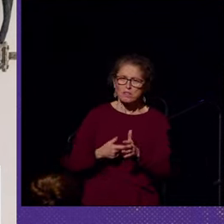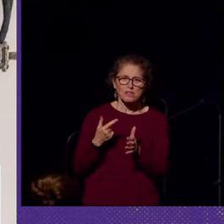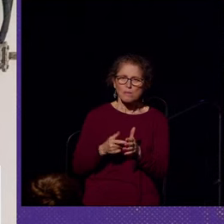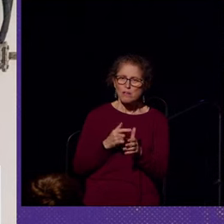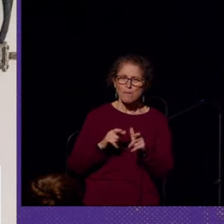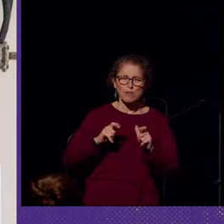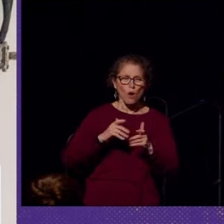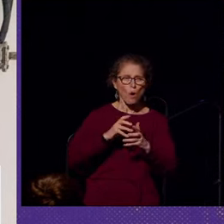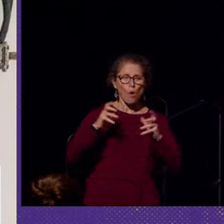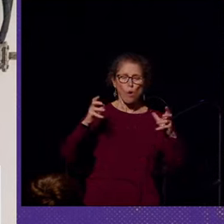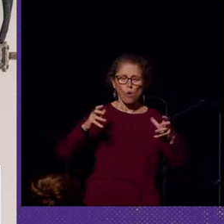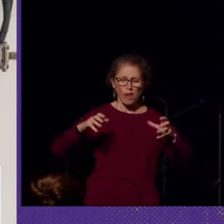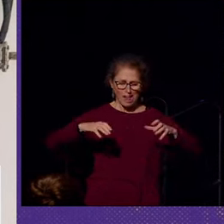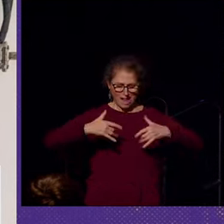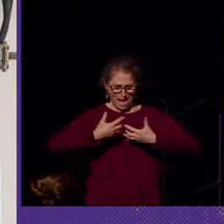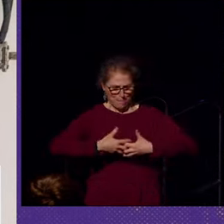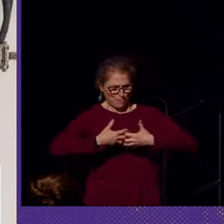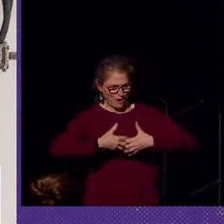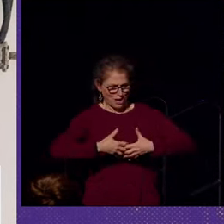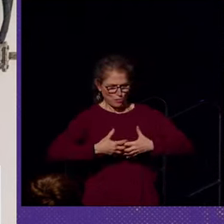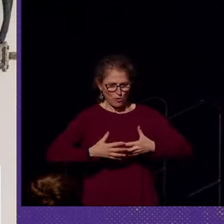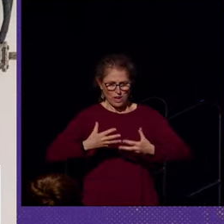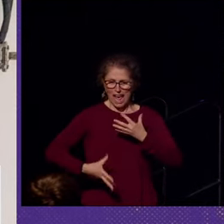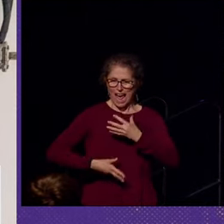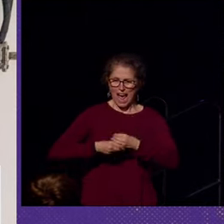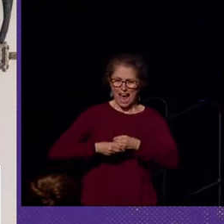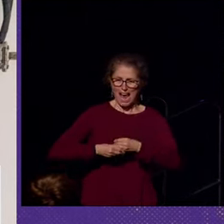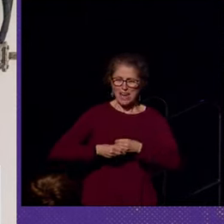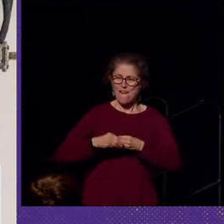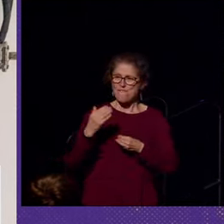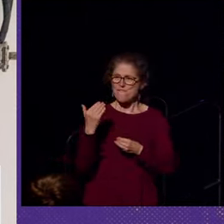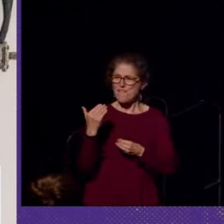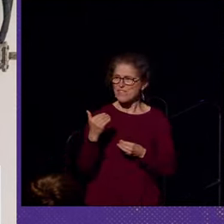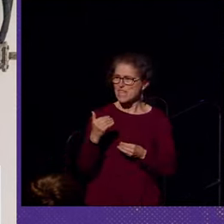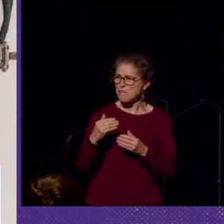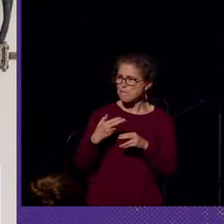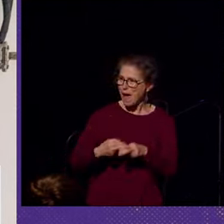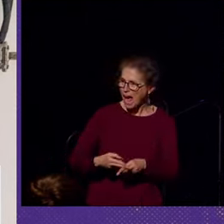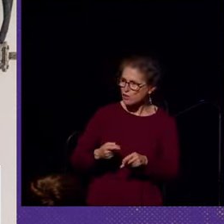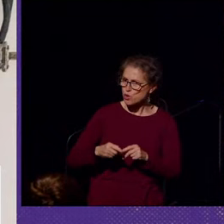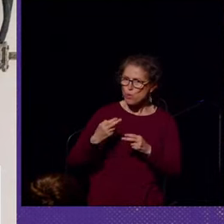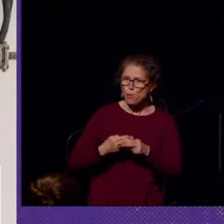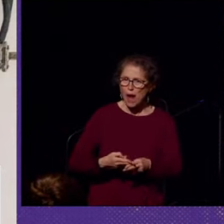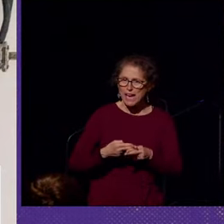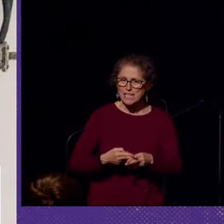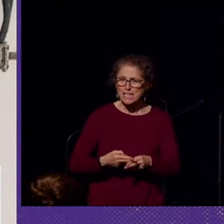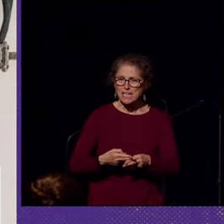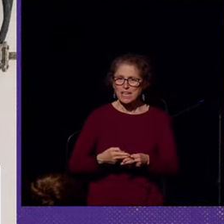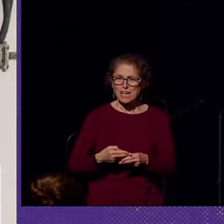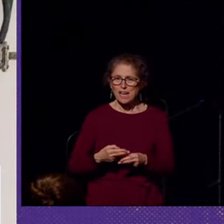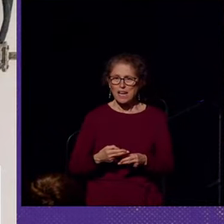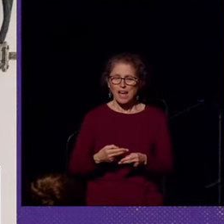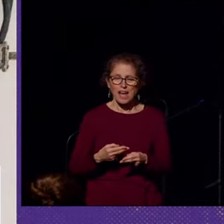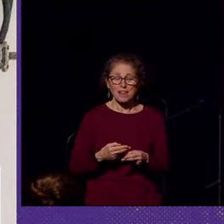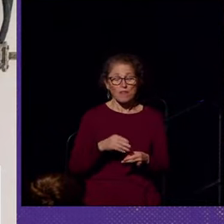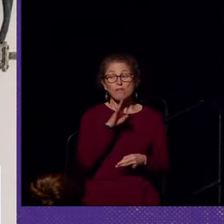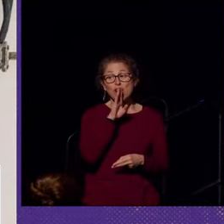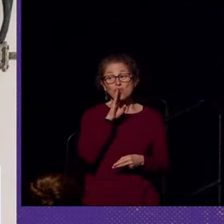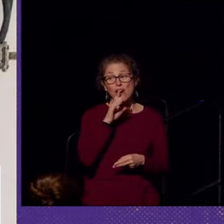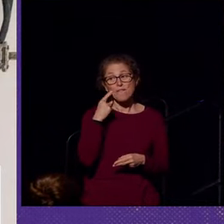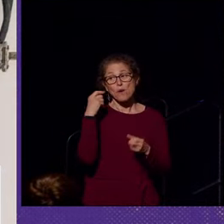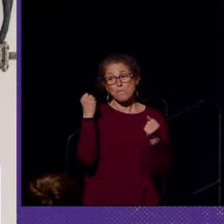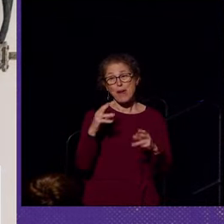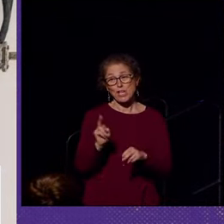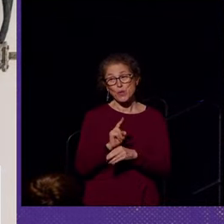whole apparatus when you wore it would add an extra 10 pounds to your weight. And they were quite frustrating for many users,